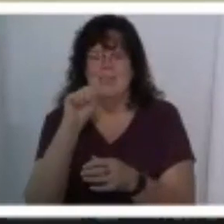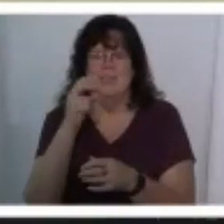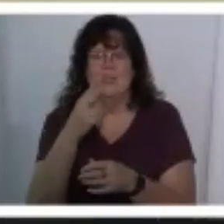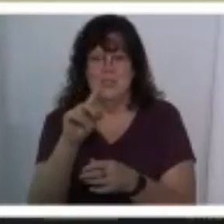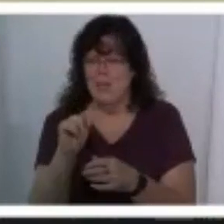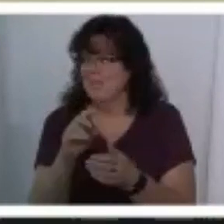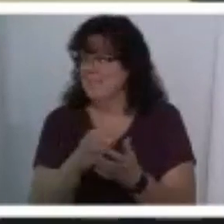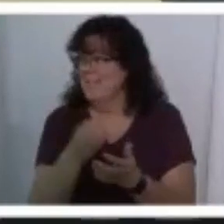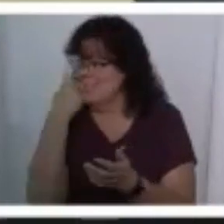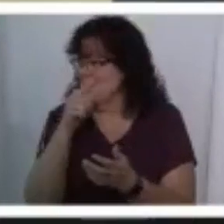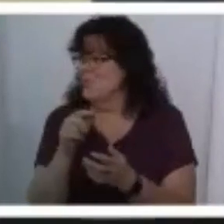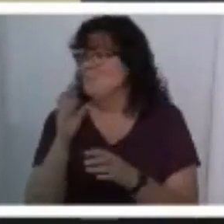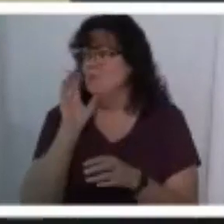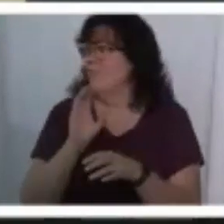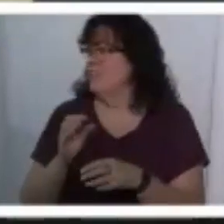uh yeah yeah